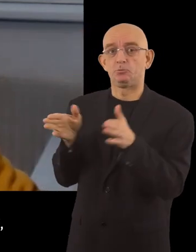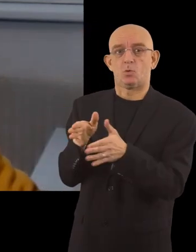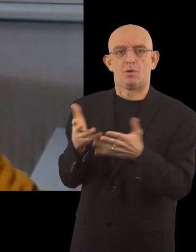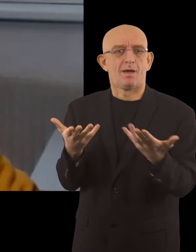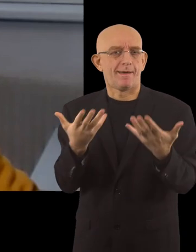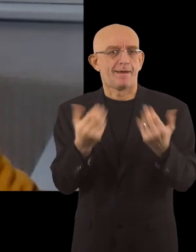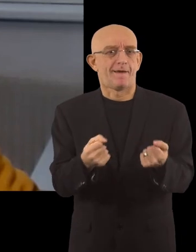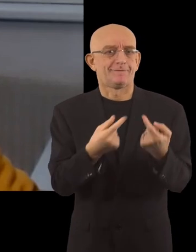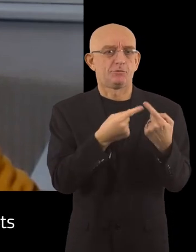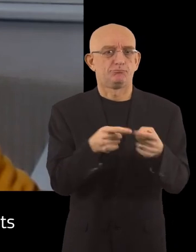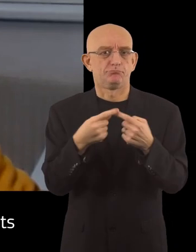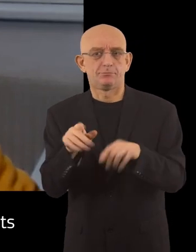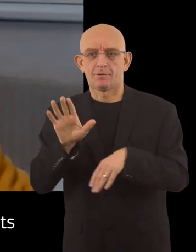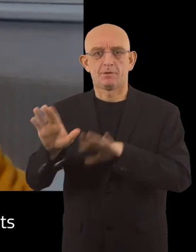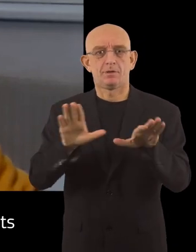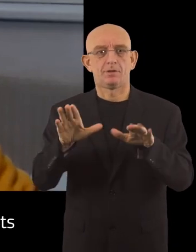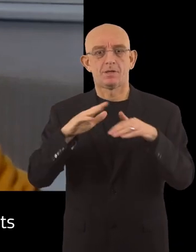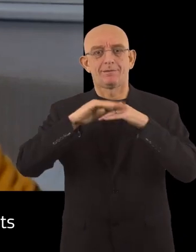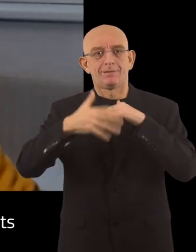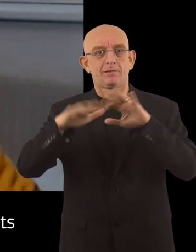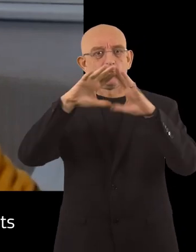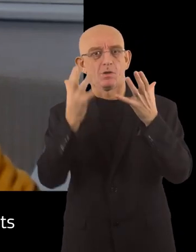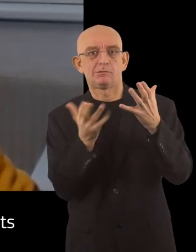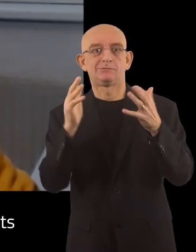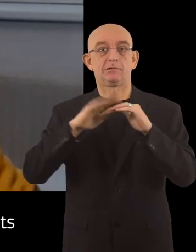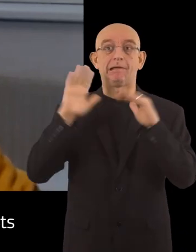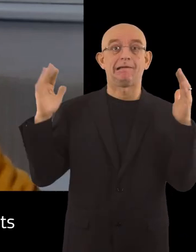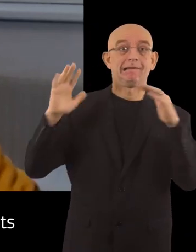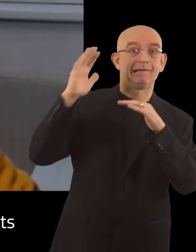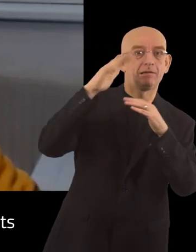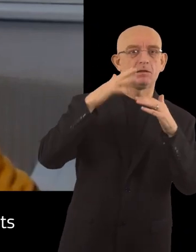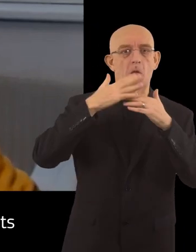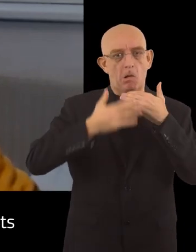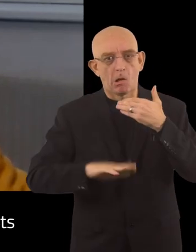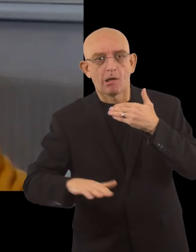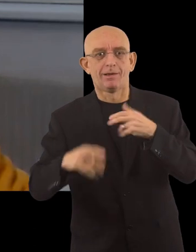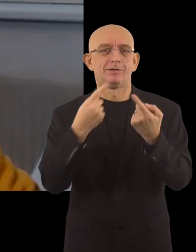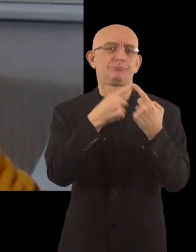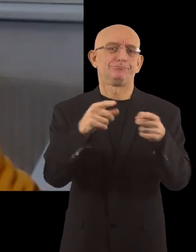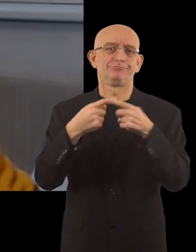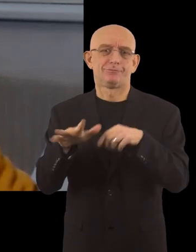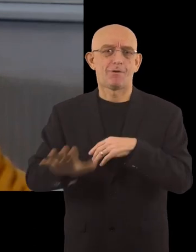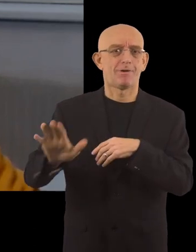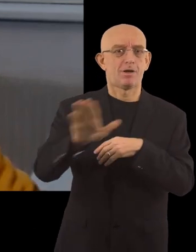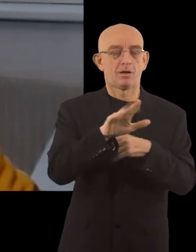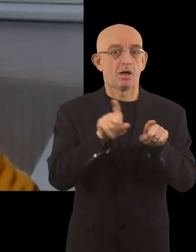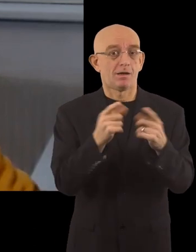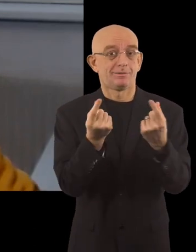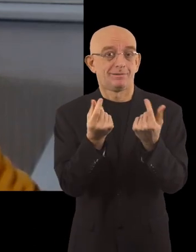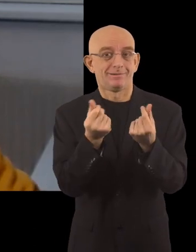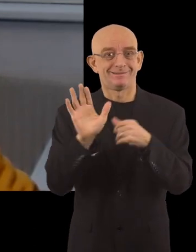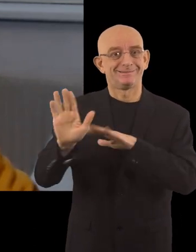smaller. Some have particular geographic contexts and others have very different